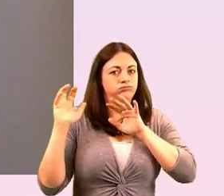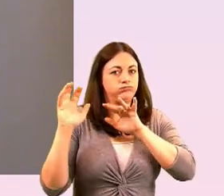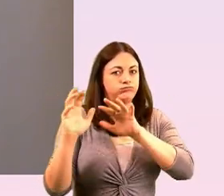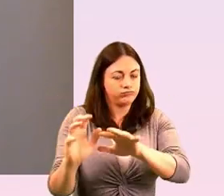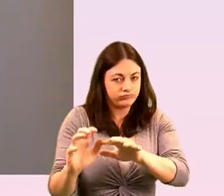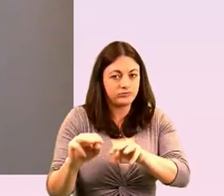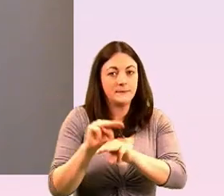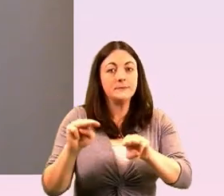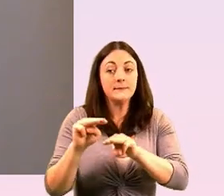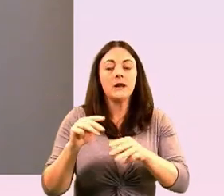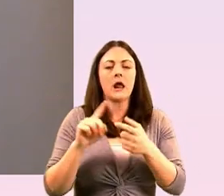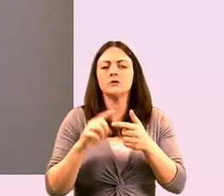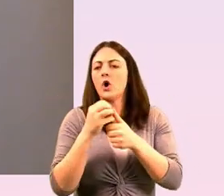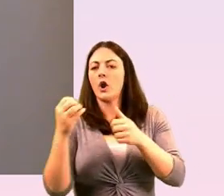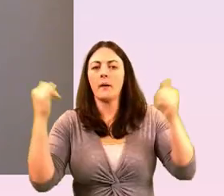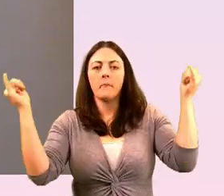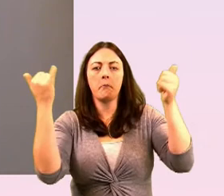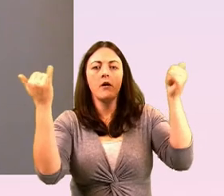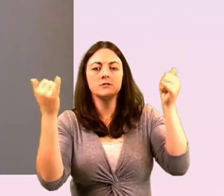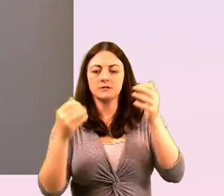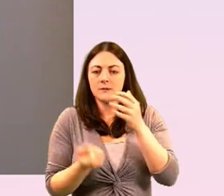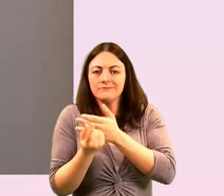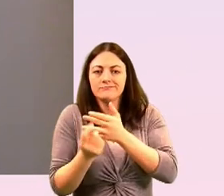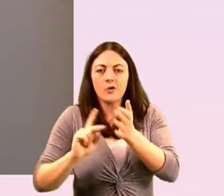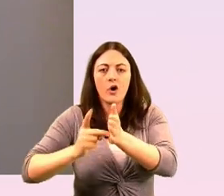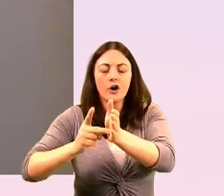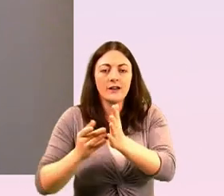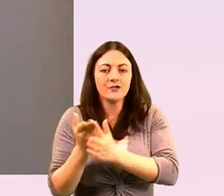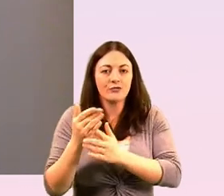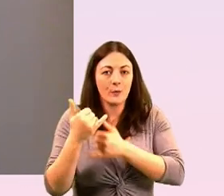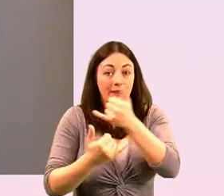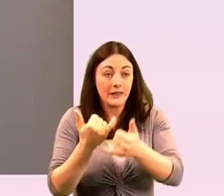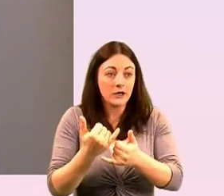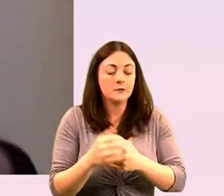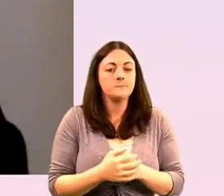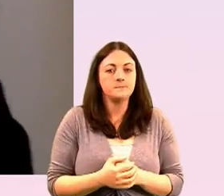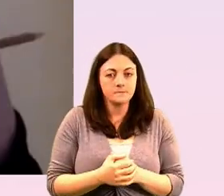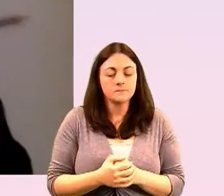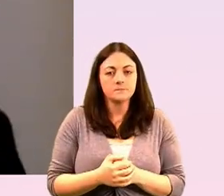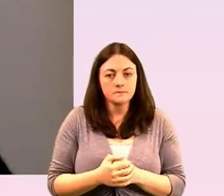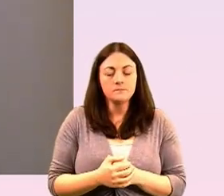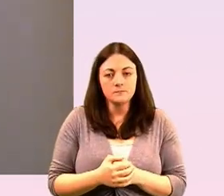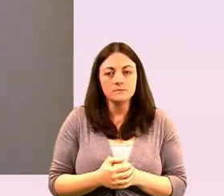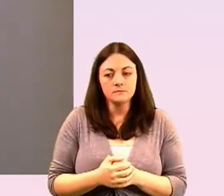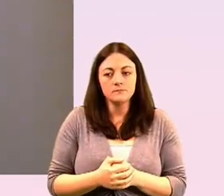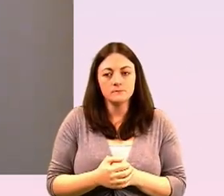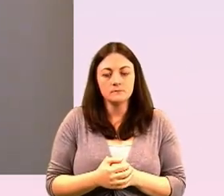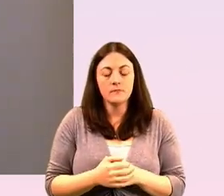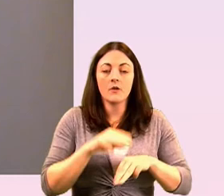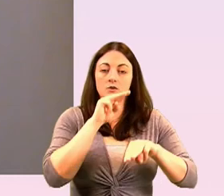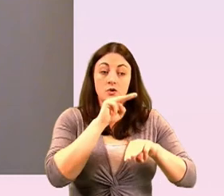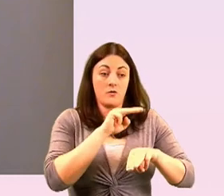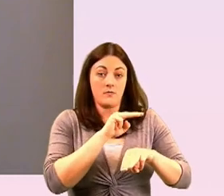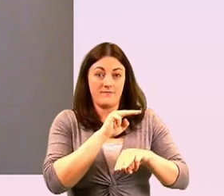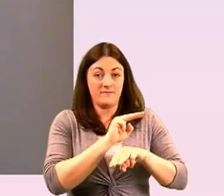parties through the year so our ability um and mother is a uh uh mother contributes